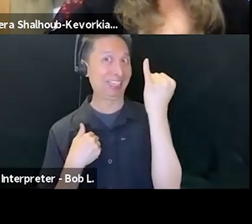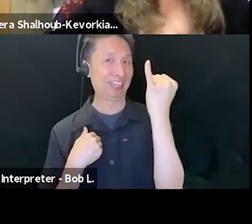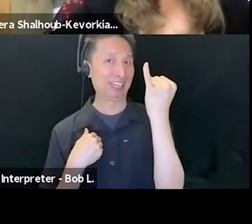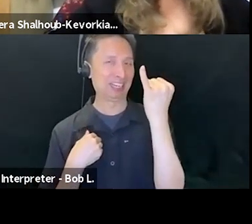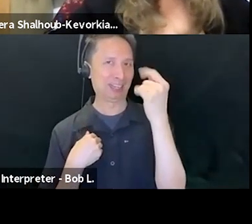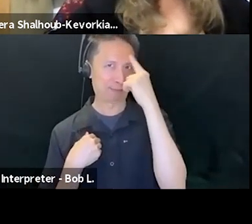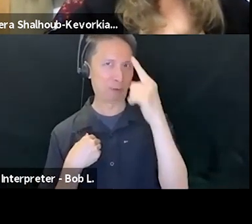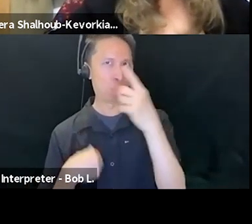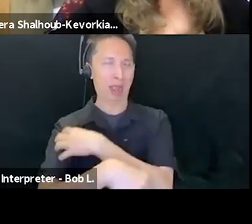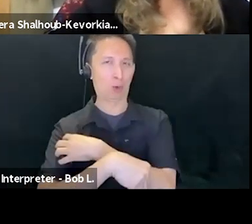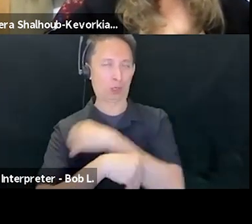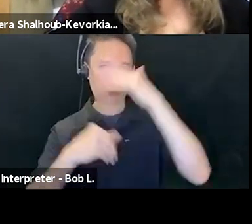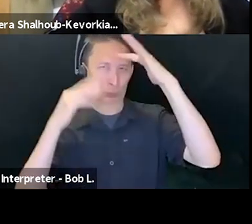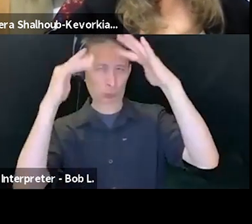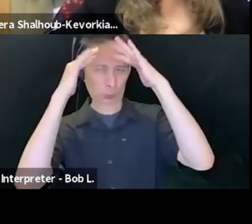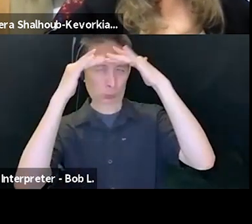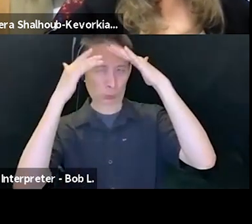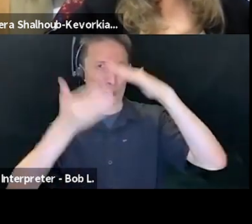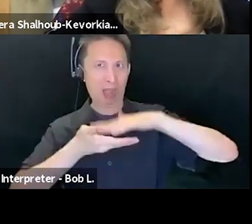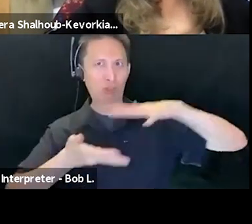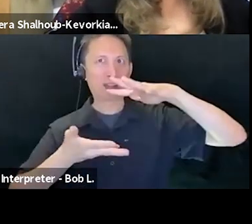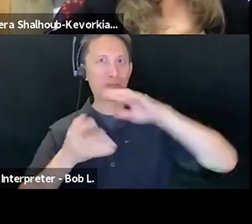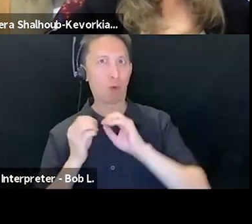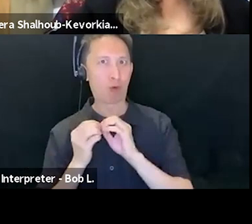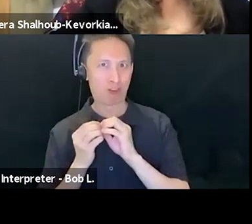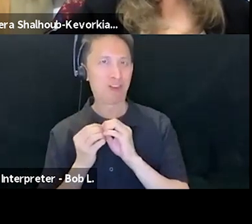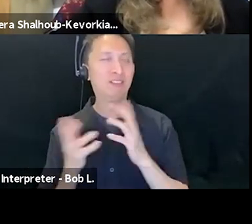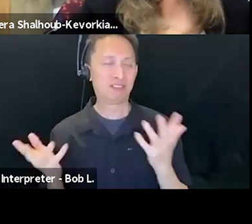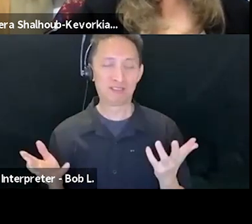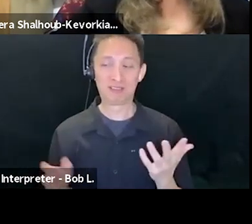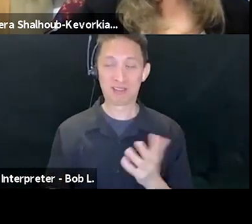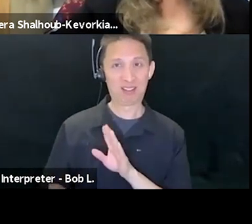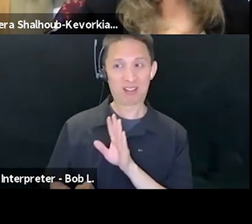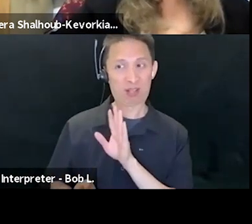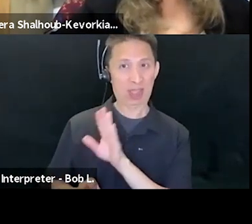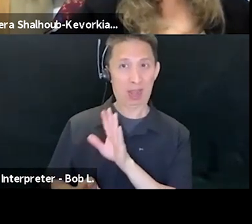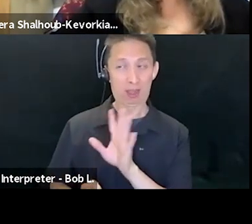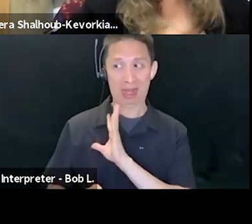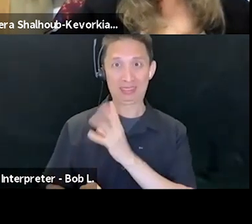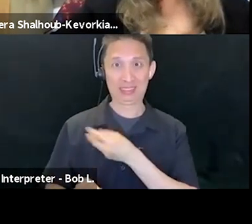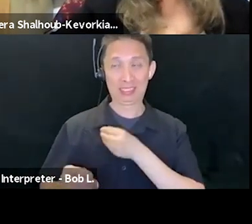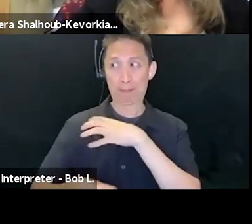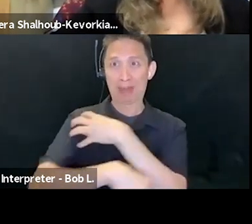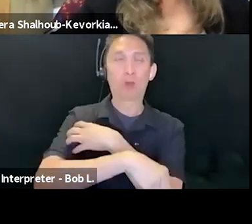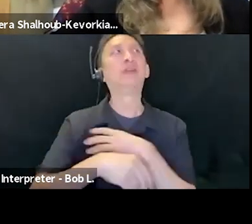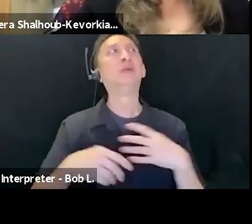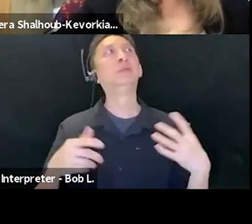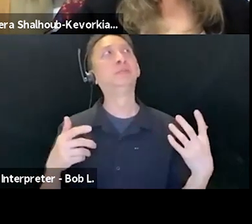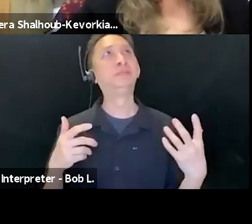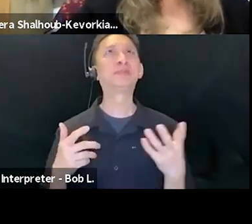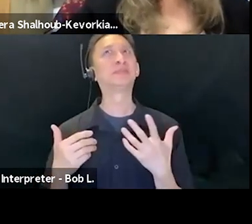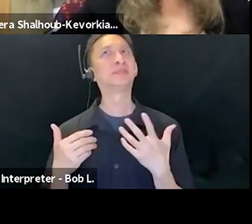is, which we can see at work all over in the world all around us, but also has a kind of an edge to it, a kind of efficacy to it,